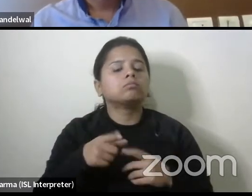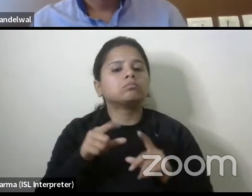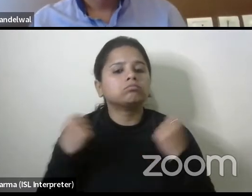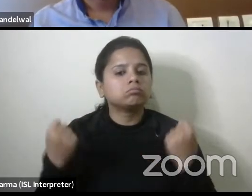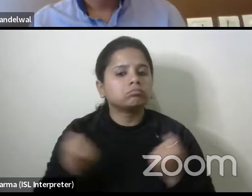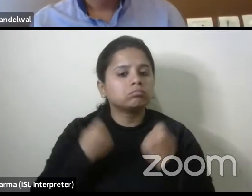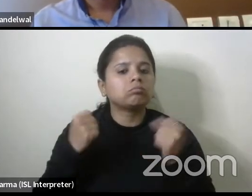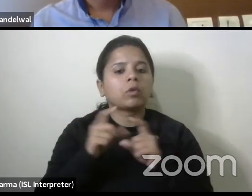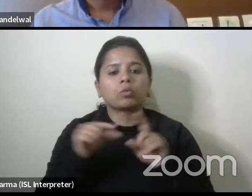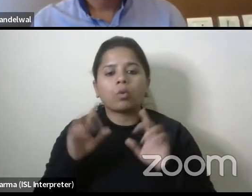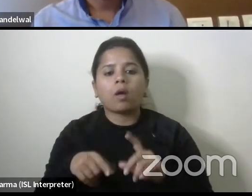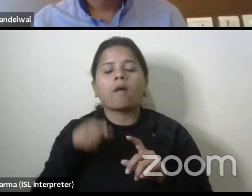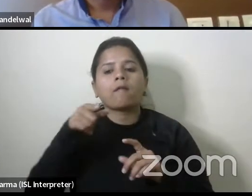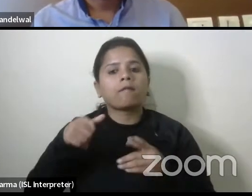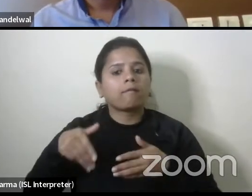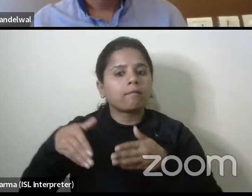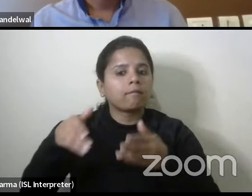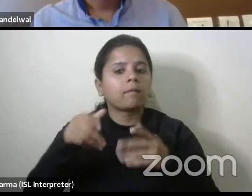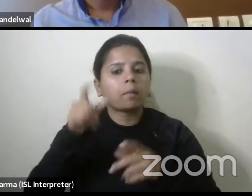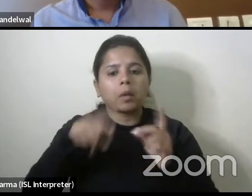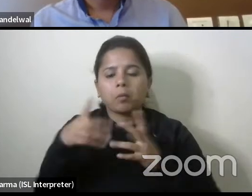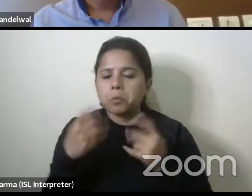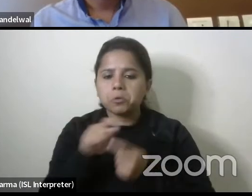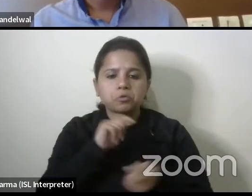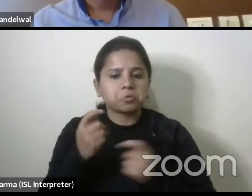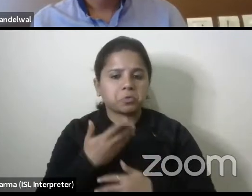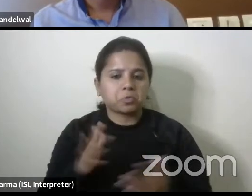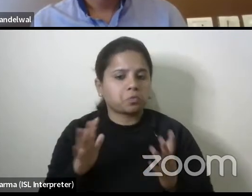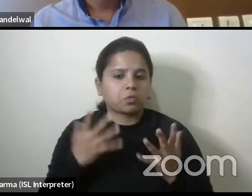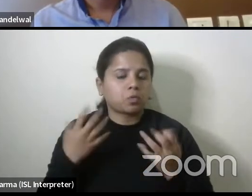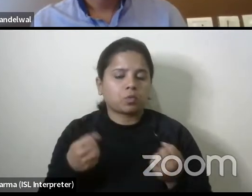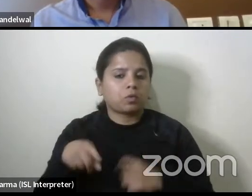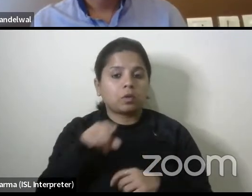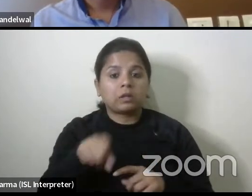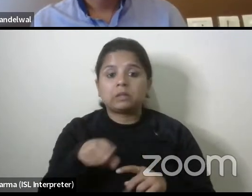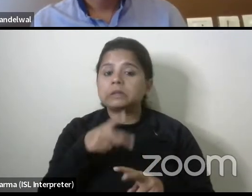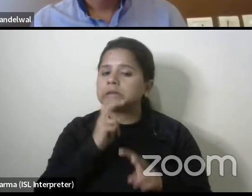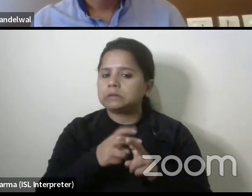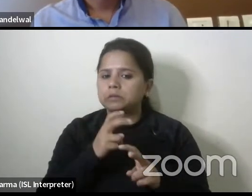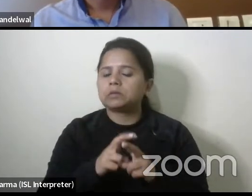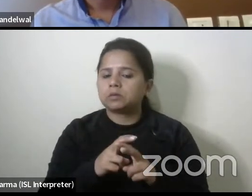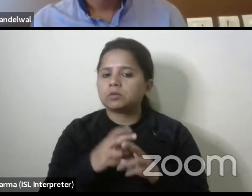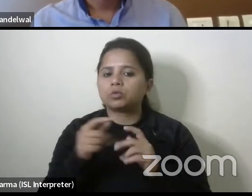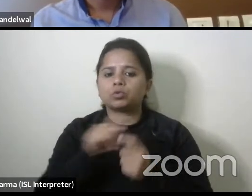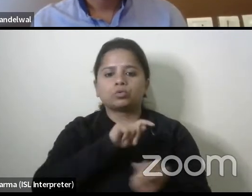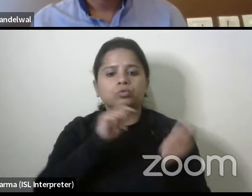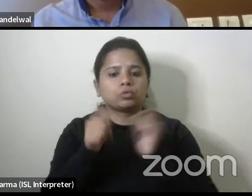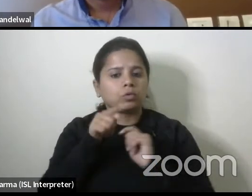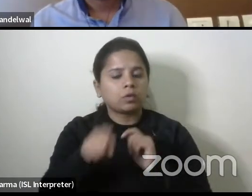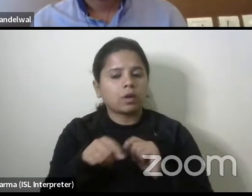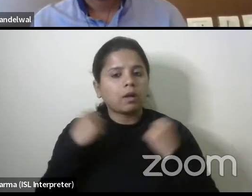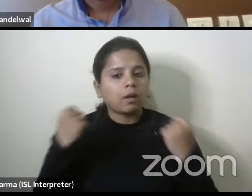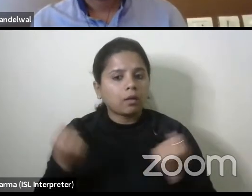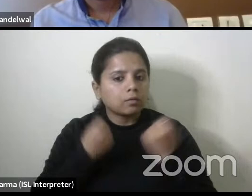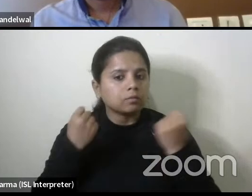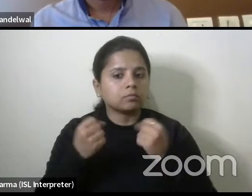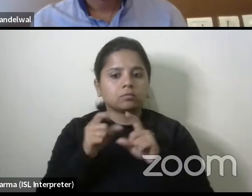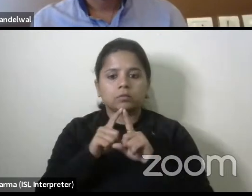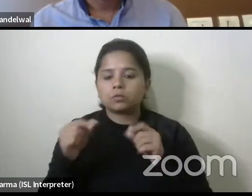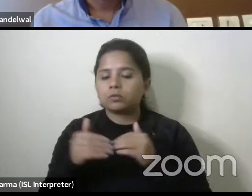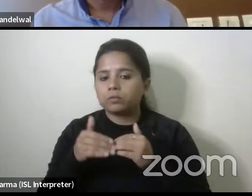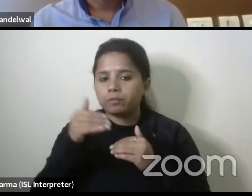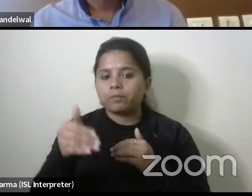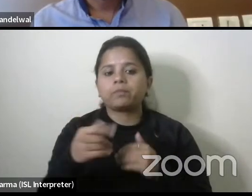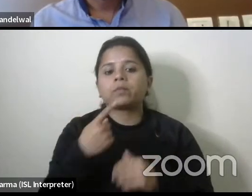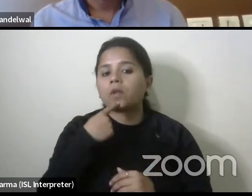on those streets so there's it's a very difficult task to uh transform these activities or uh tell